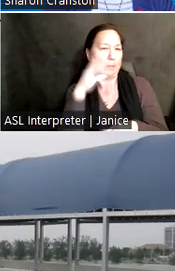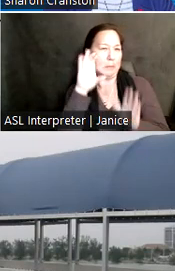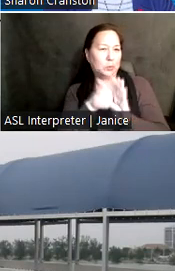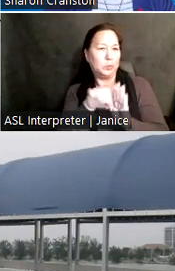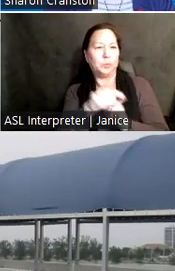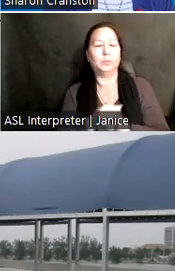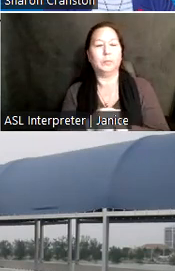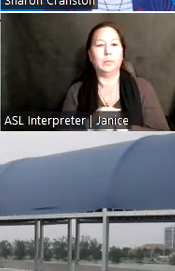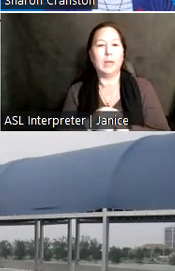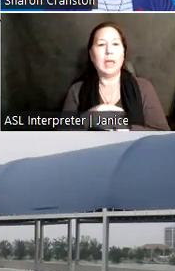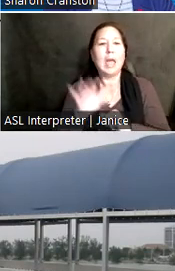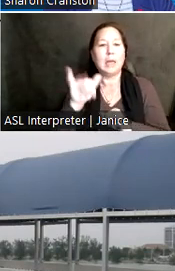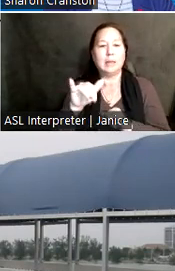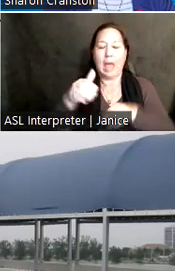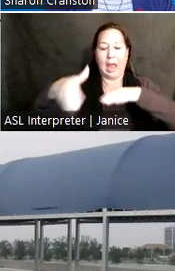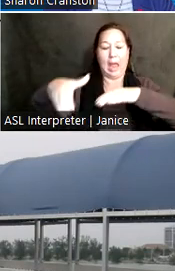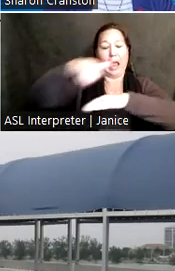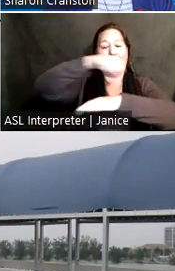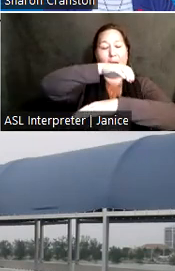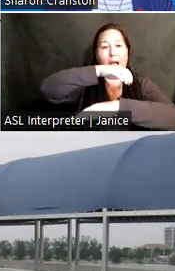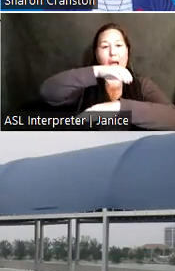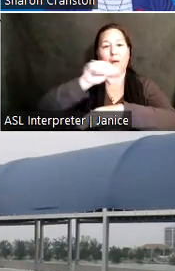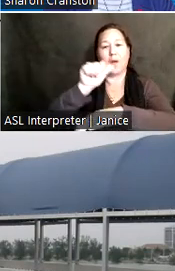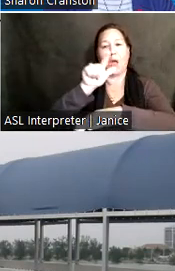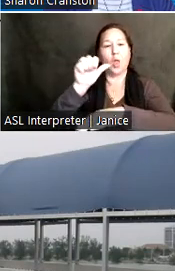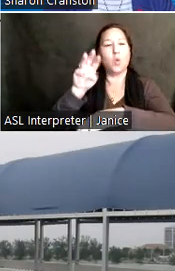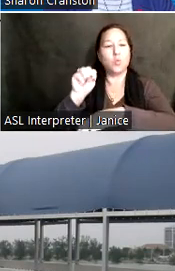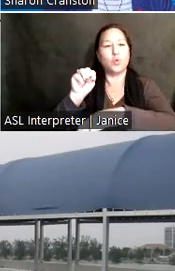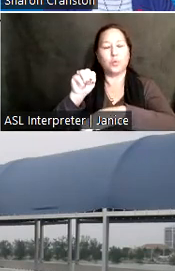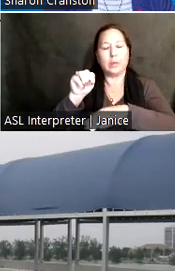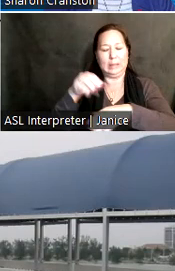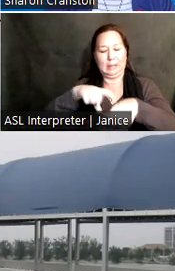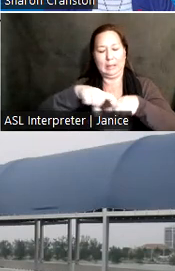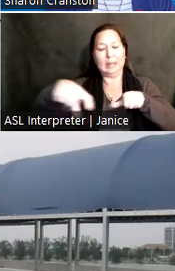-slip aluminum deck equipped with side curtains similar to the existing gangway.